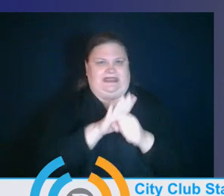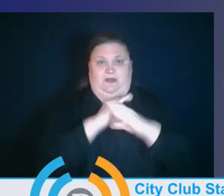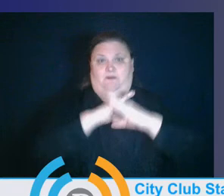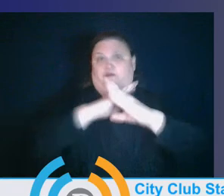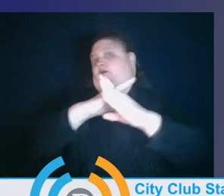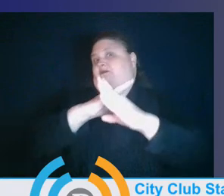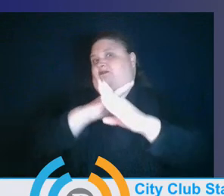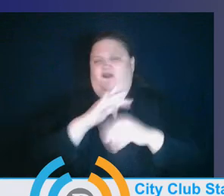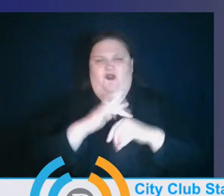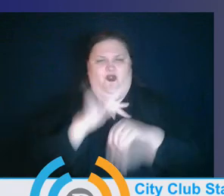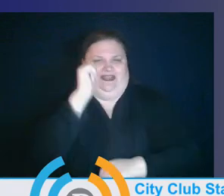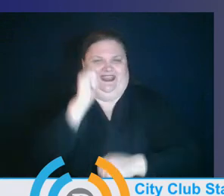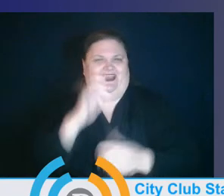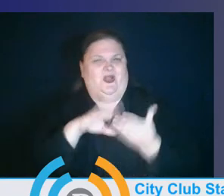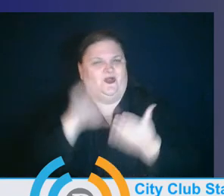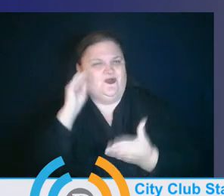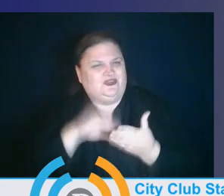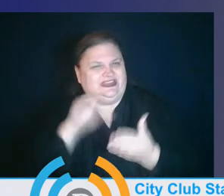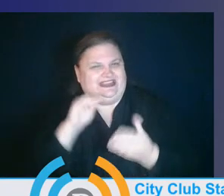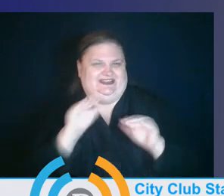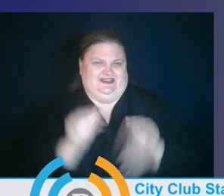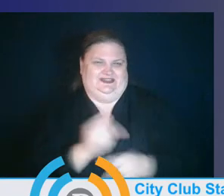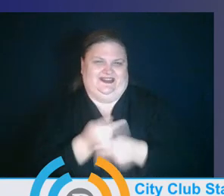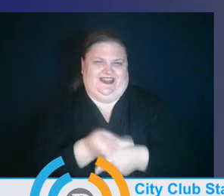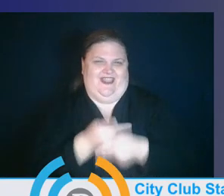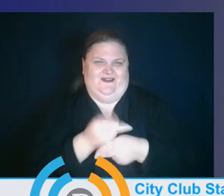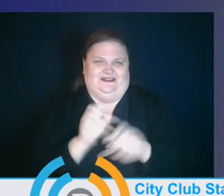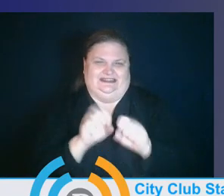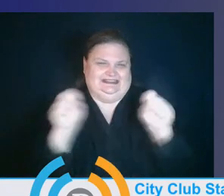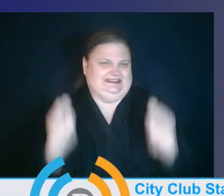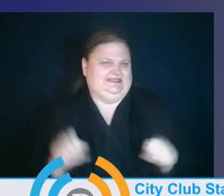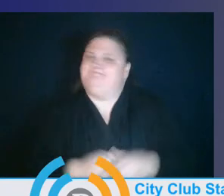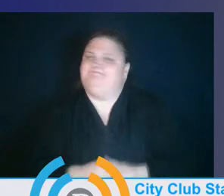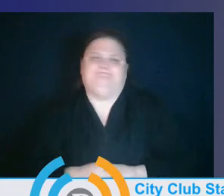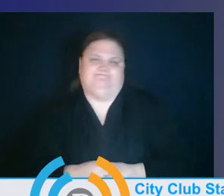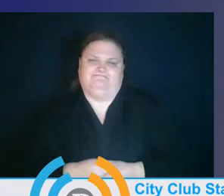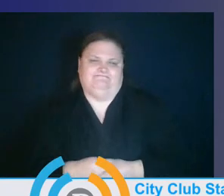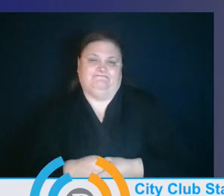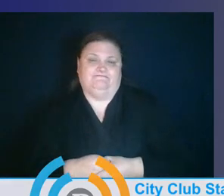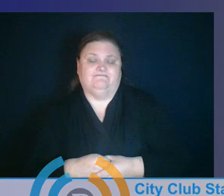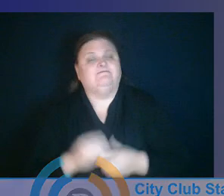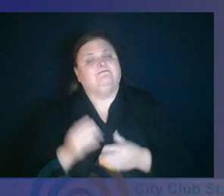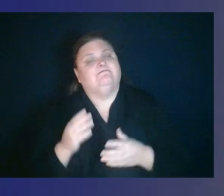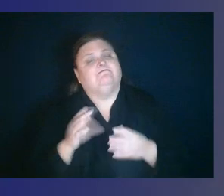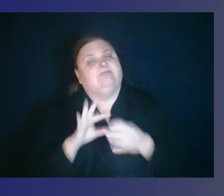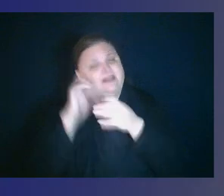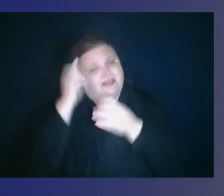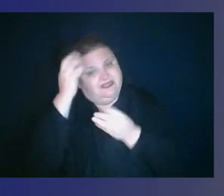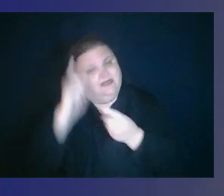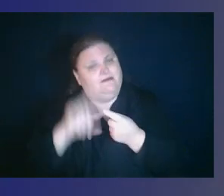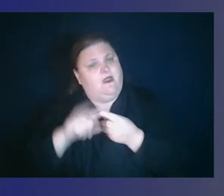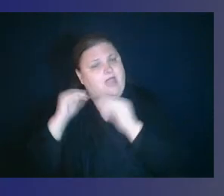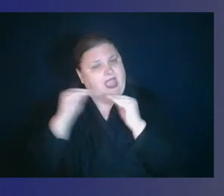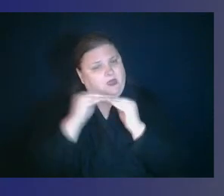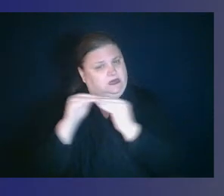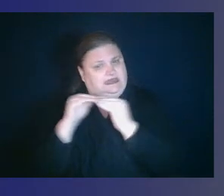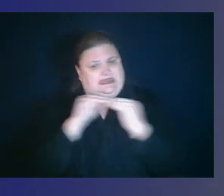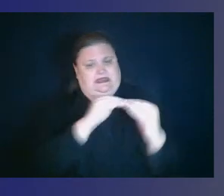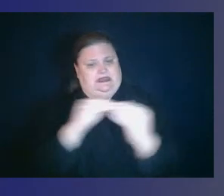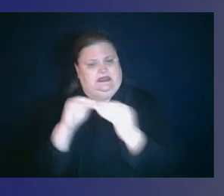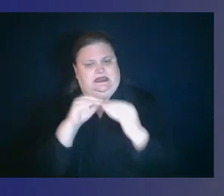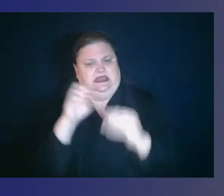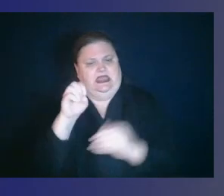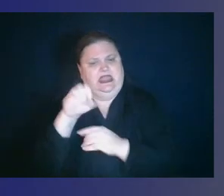system. We have done, within equity, trying to get more resources to make it more